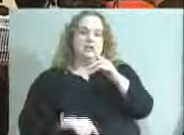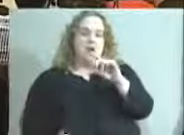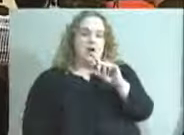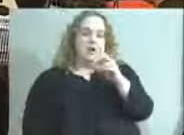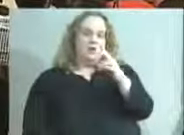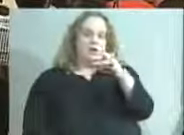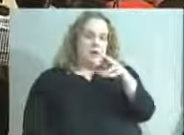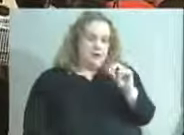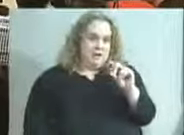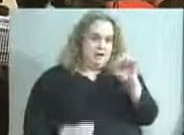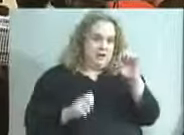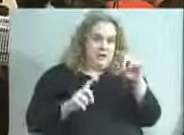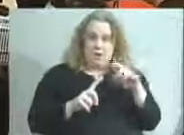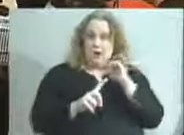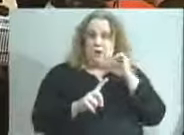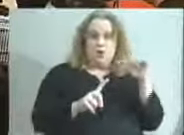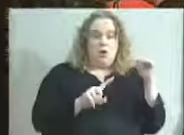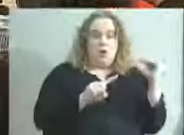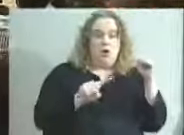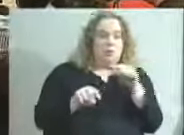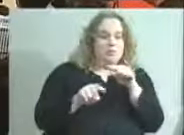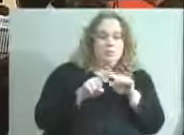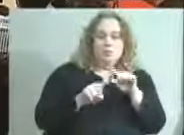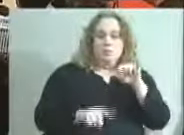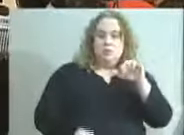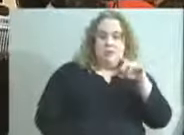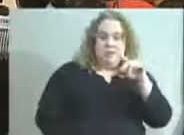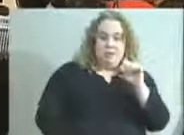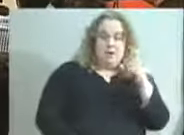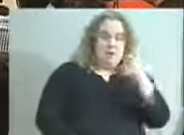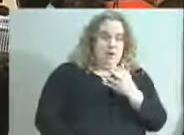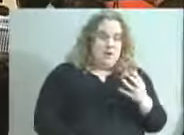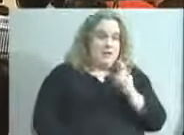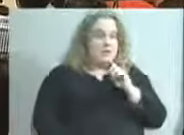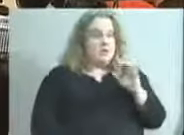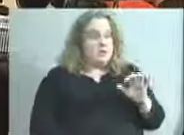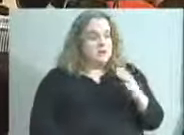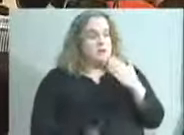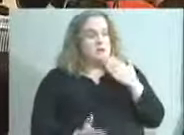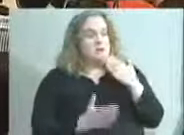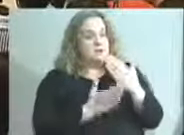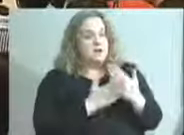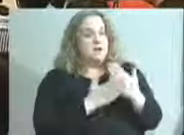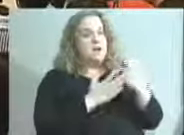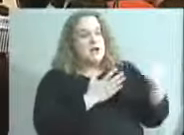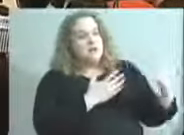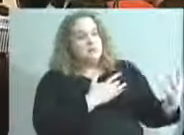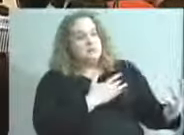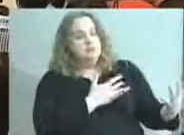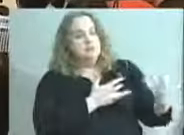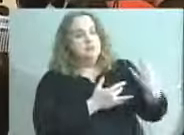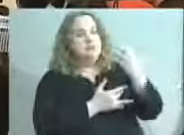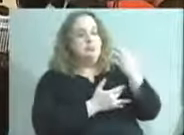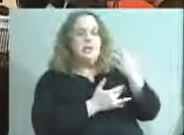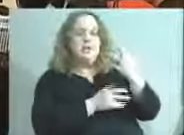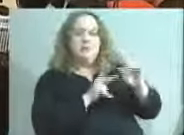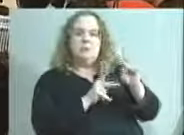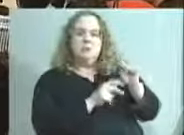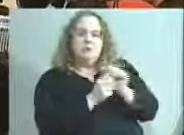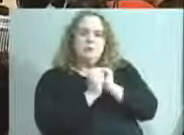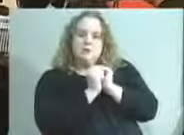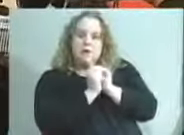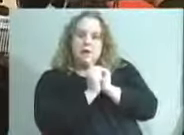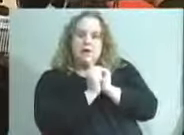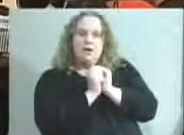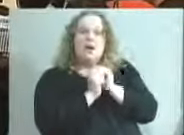come to JCPS. One of the things that you have done very well is to bring people together to think all thoughts. And I happen to be